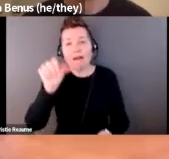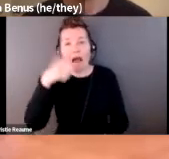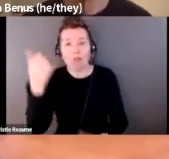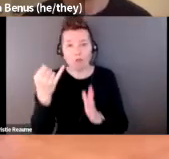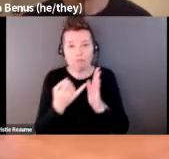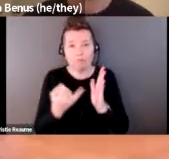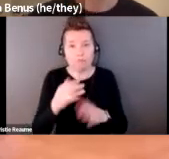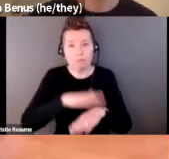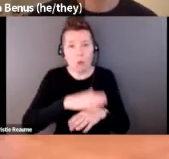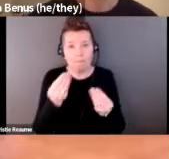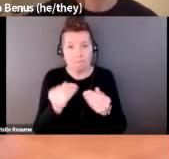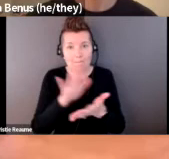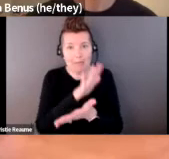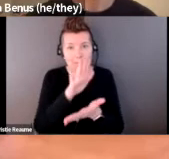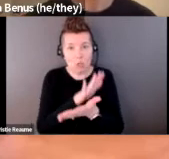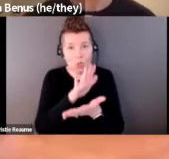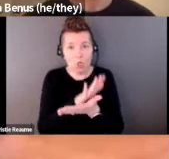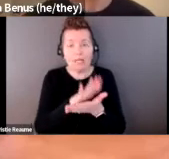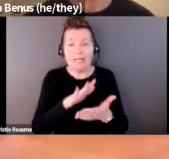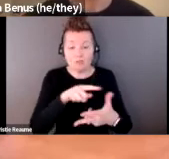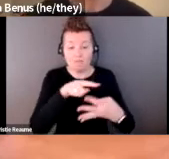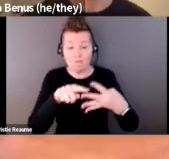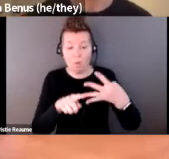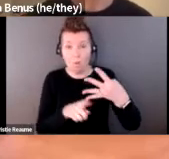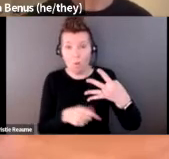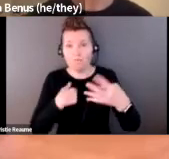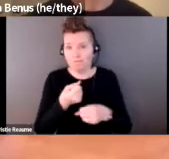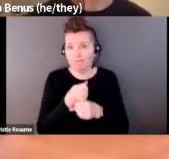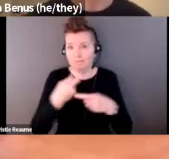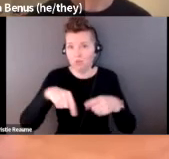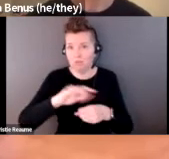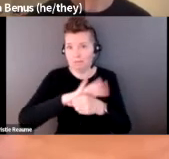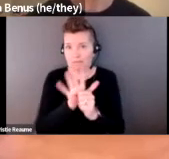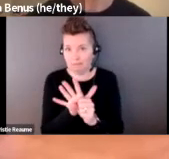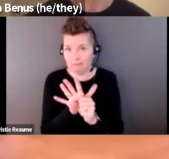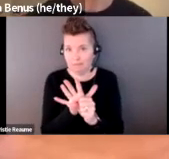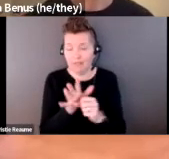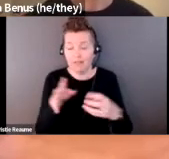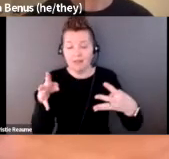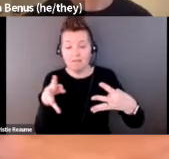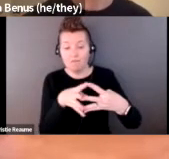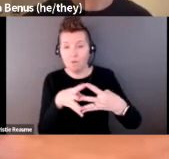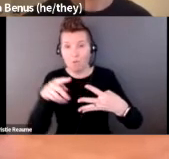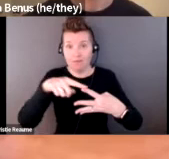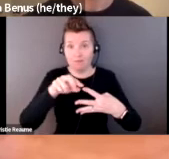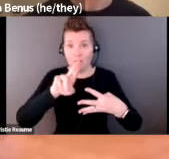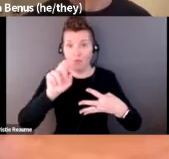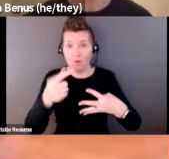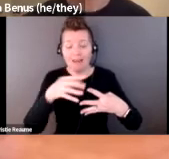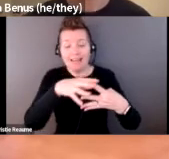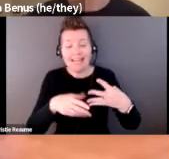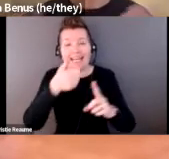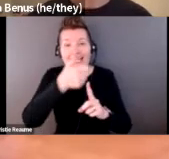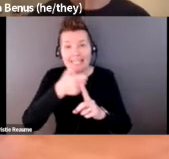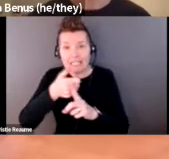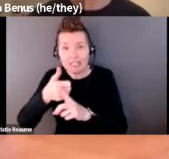the pandemic. And all of them are addressing different forms of the ways in which being sick and